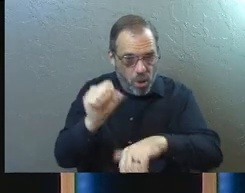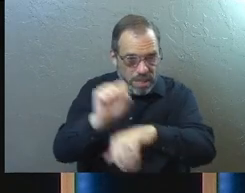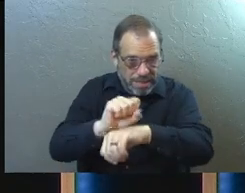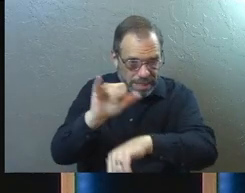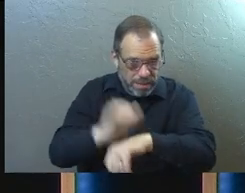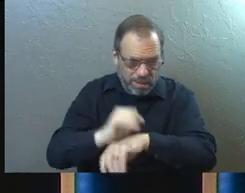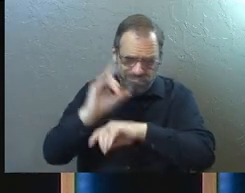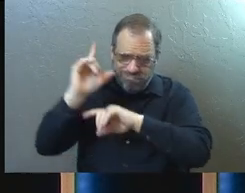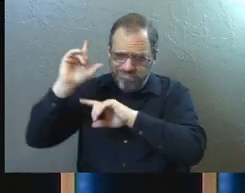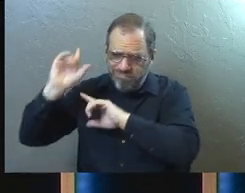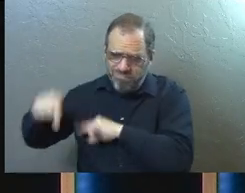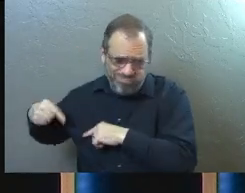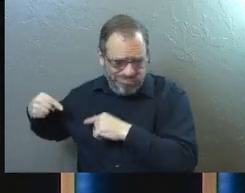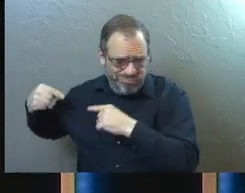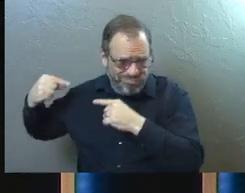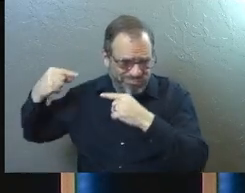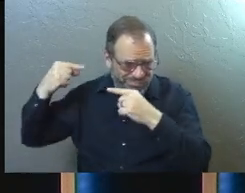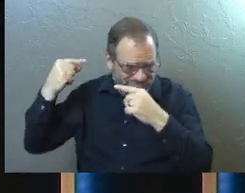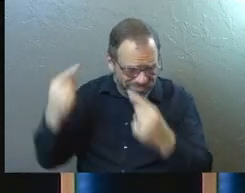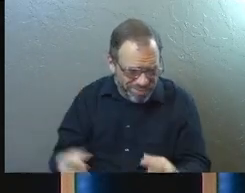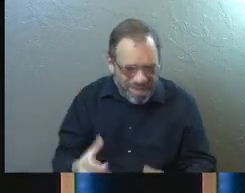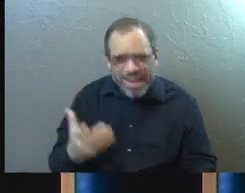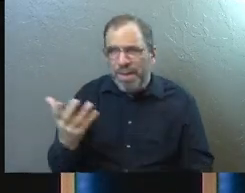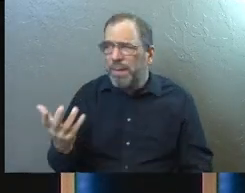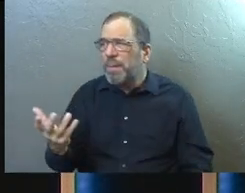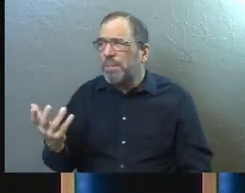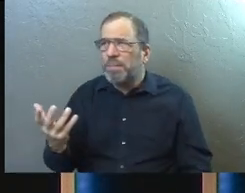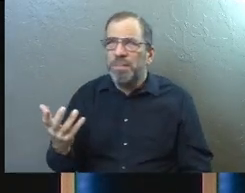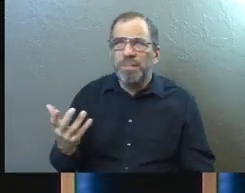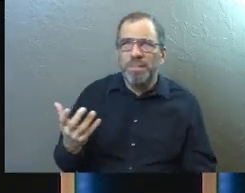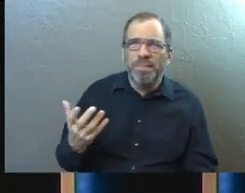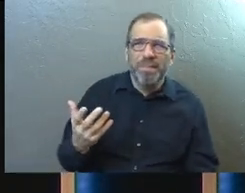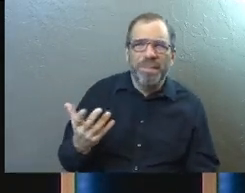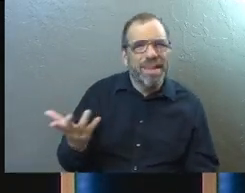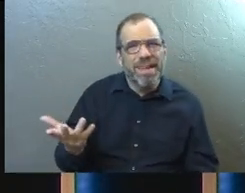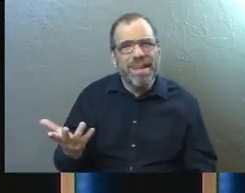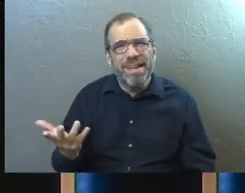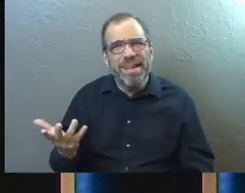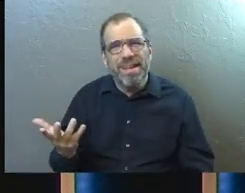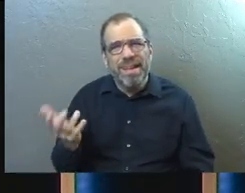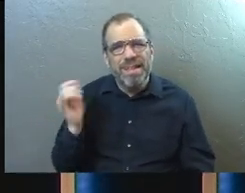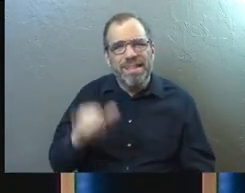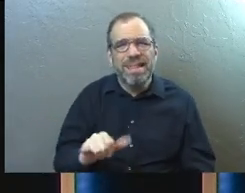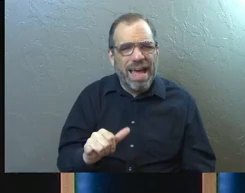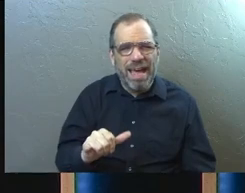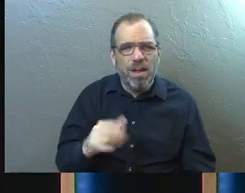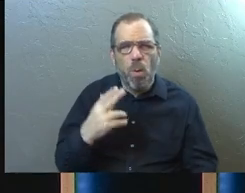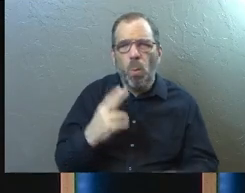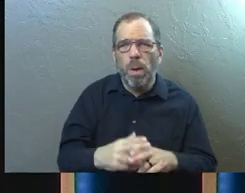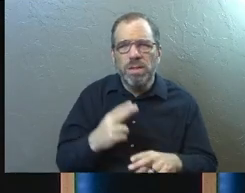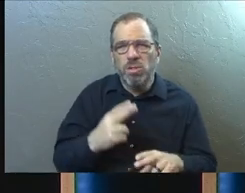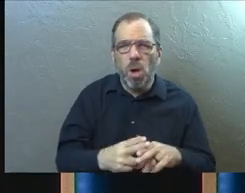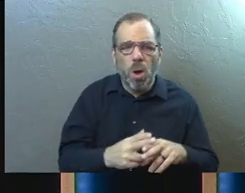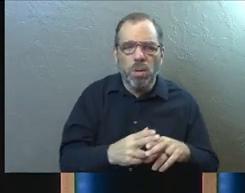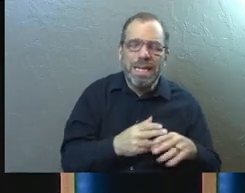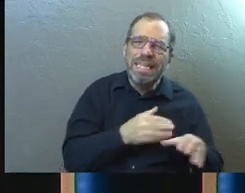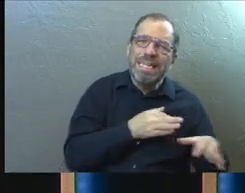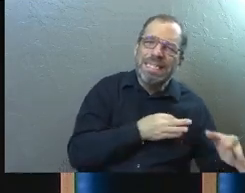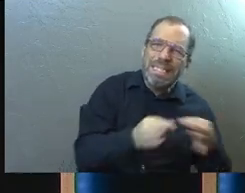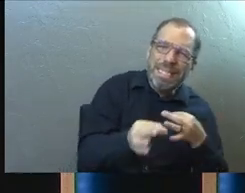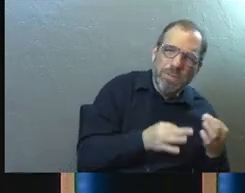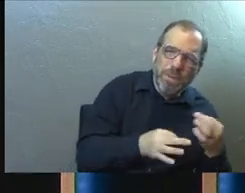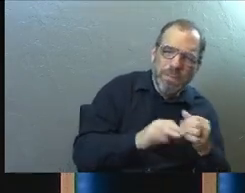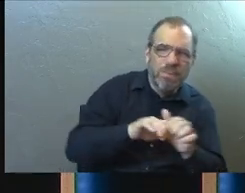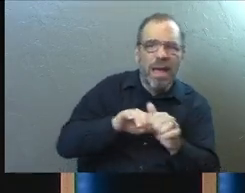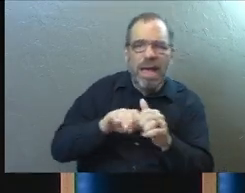for a long, long time. And so there's obviously, for some of these things, this is where we're going to get into our prescriptive, descriptive part of